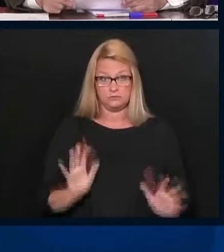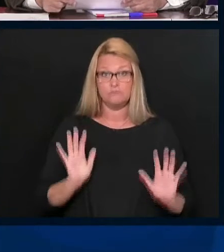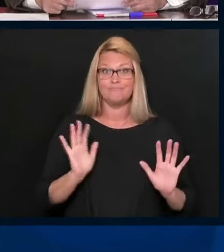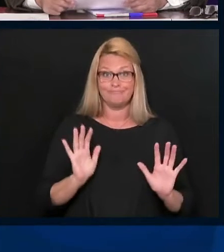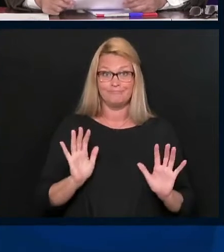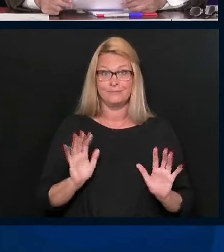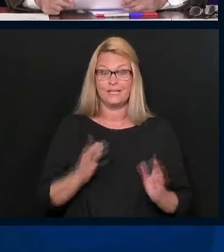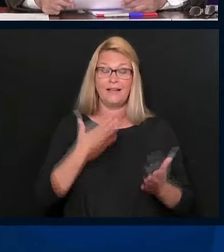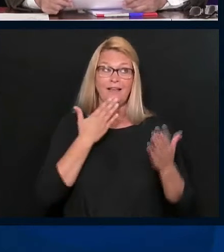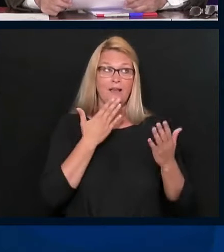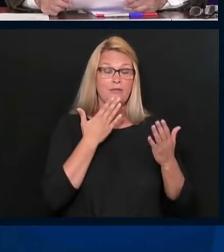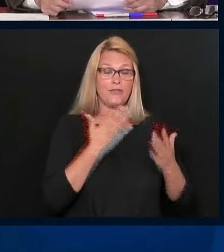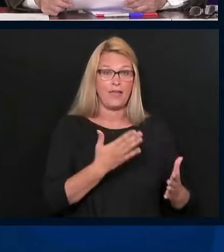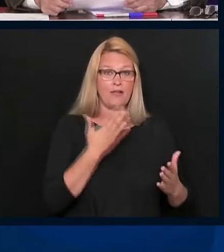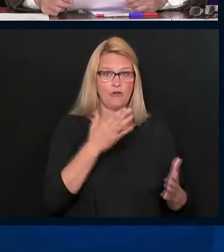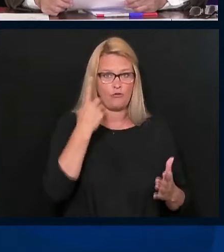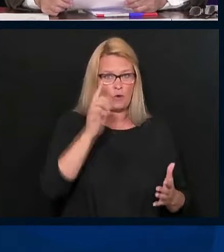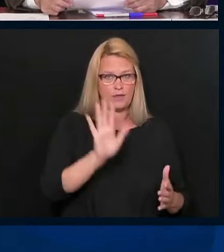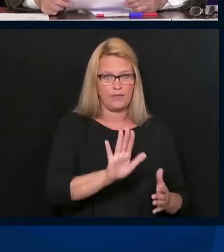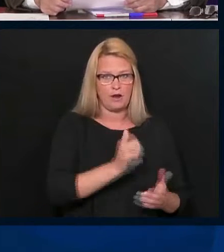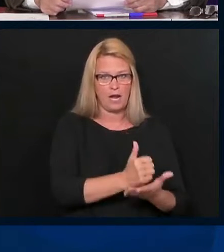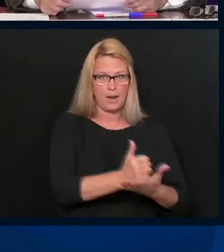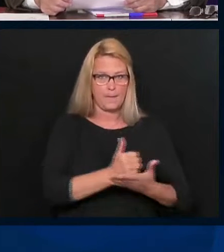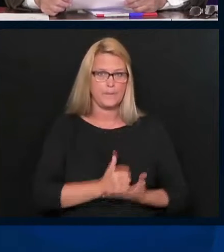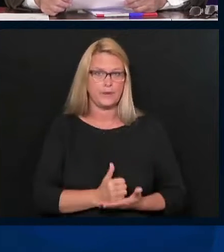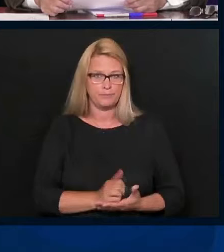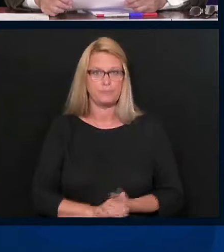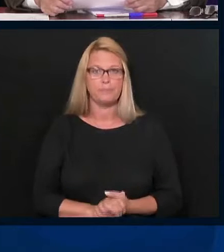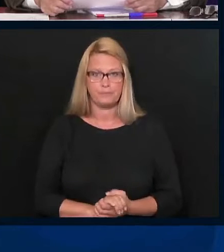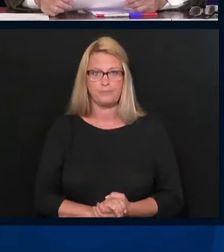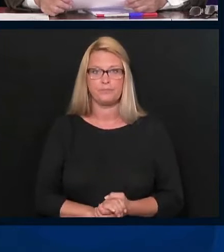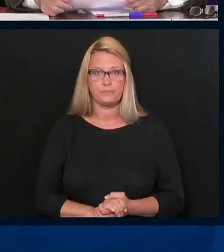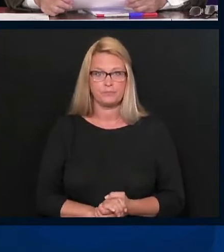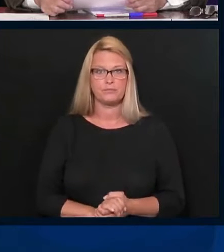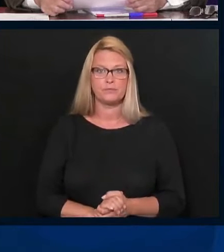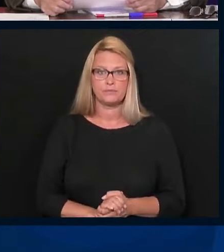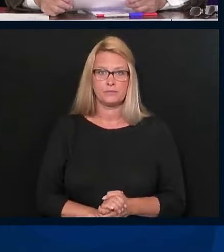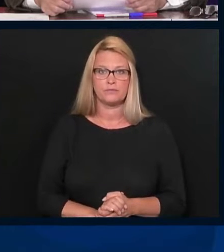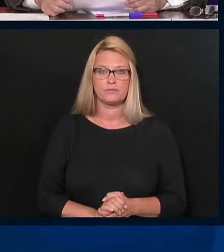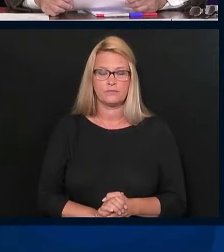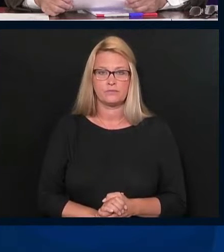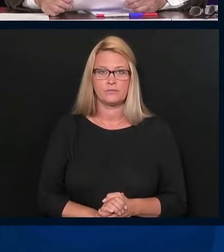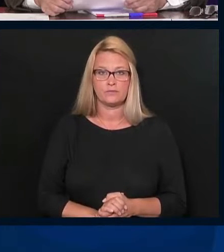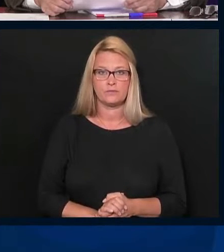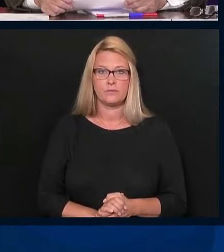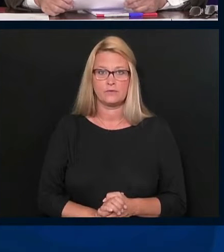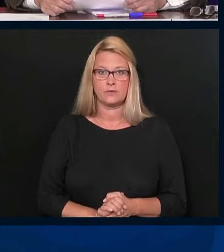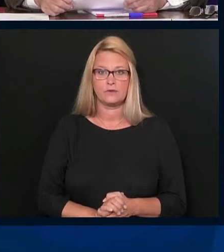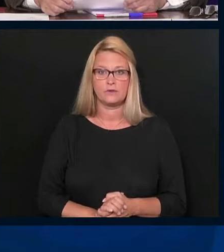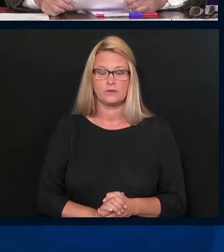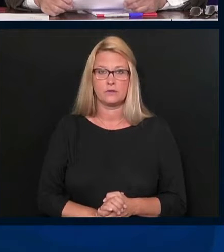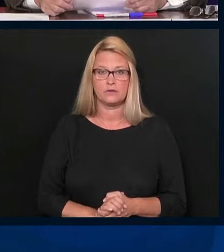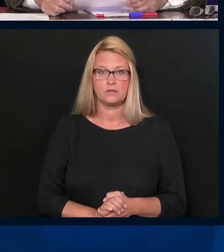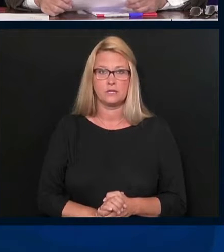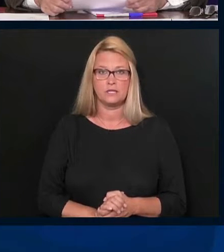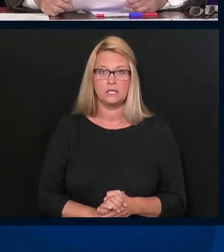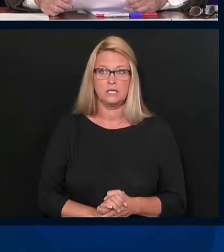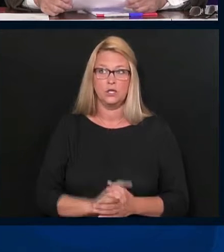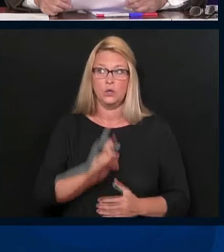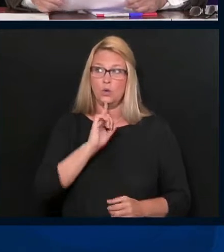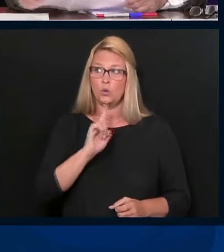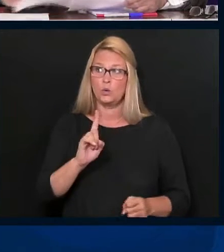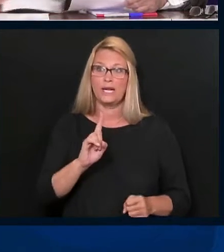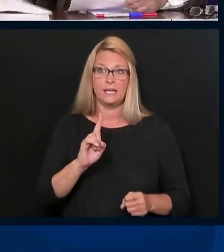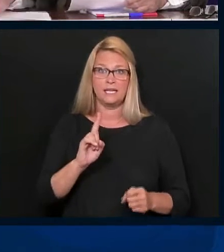them. And thank you so much for all the help that you've given us because it's really, it's really, you know, a testimony to